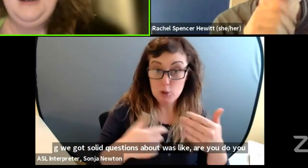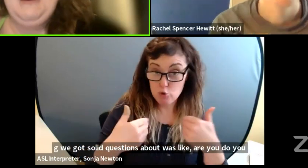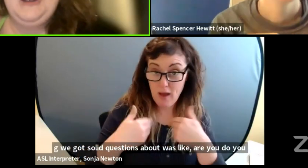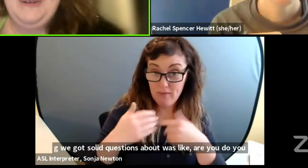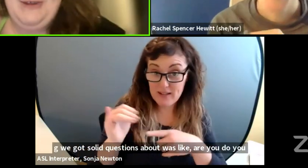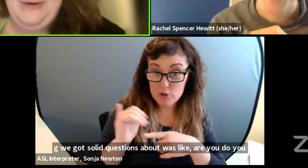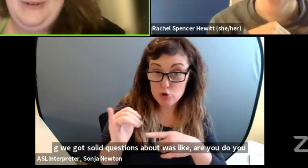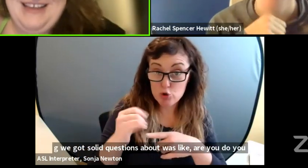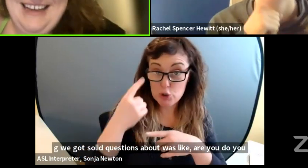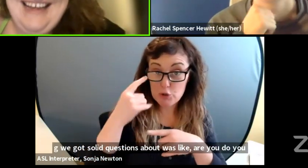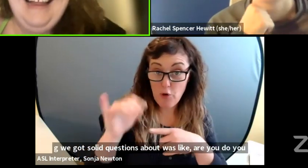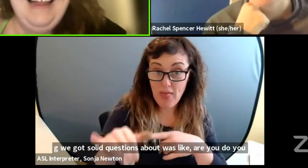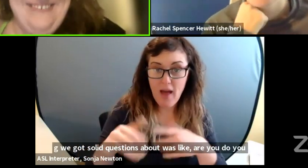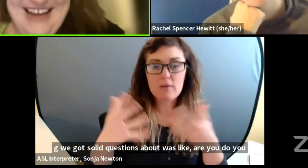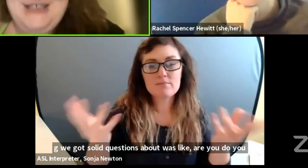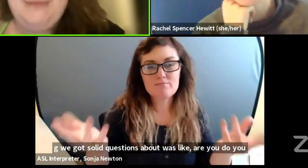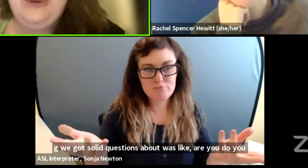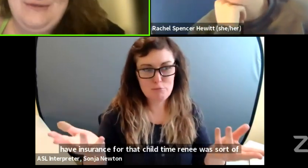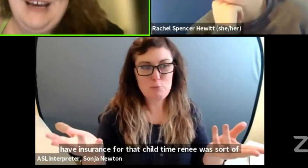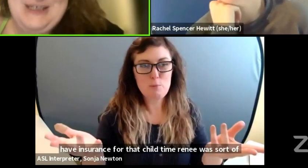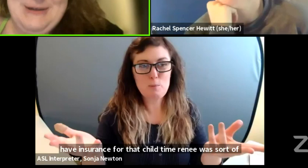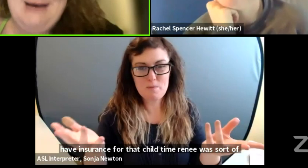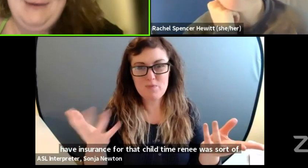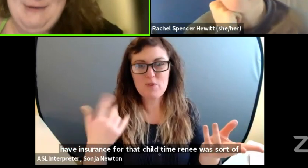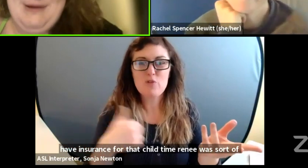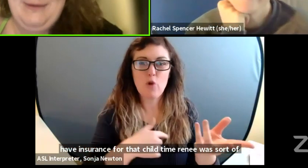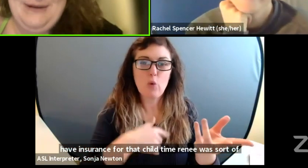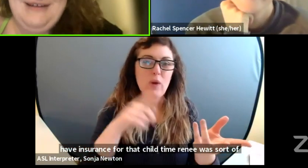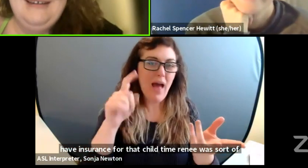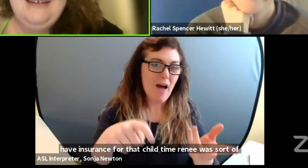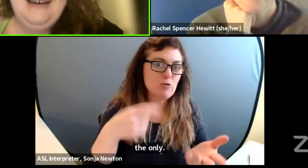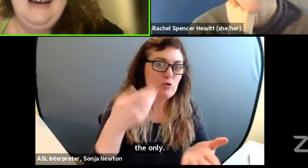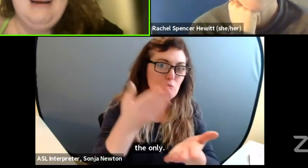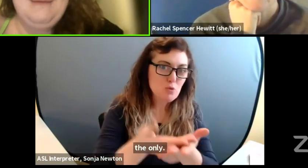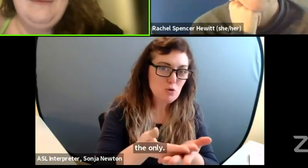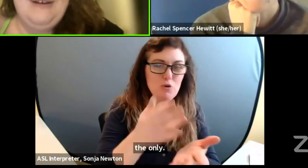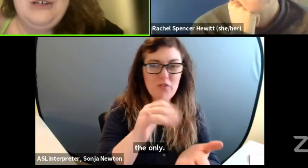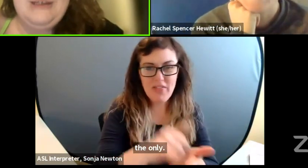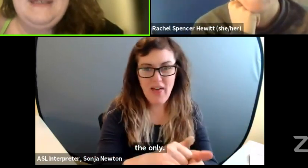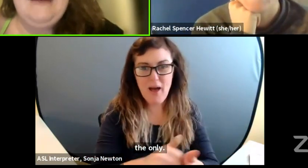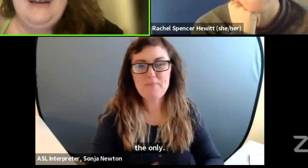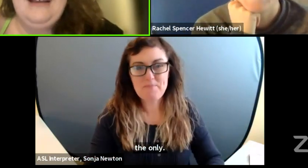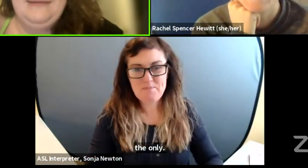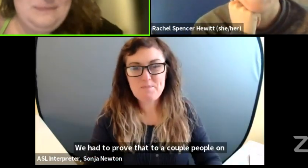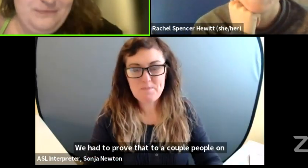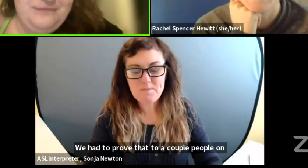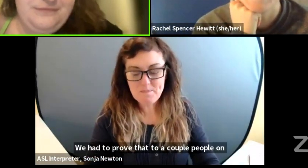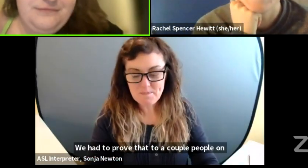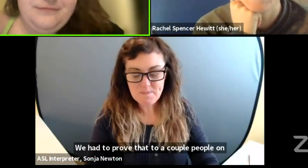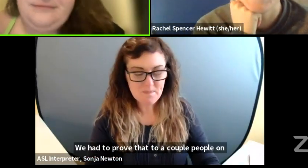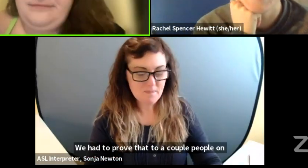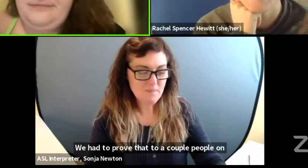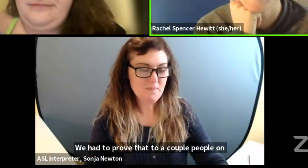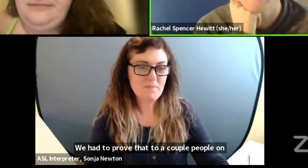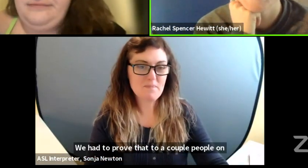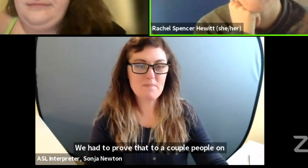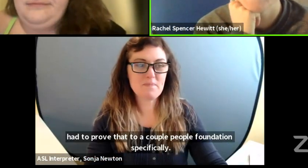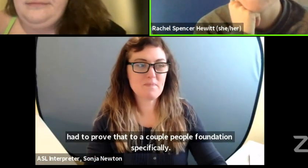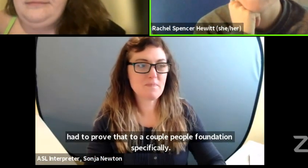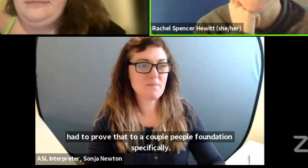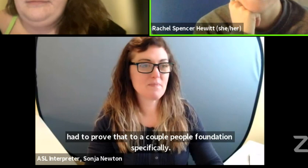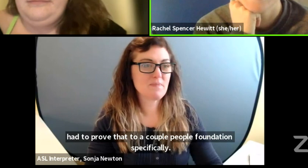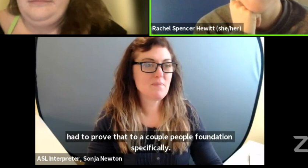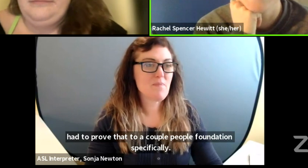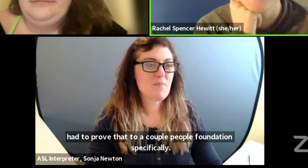retinue was sort of the only, we had to prove that to a couple of people, um, foundation specifically. Yeah, absolutely.